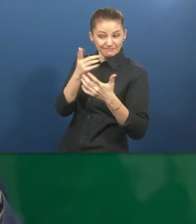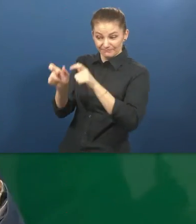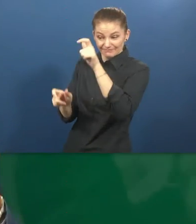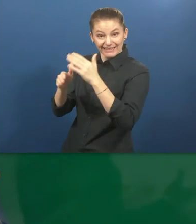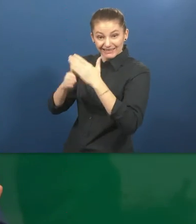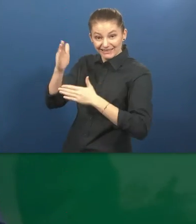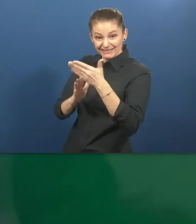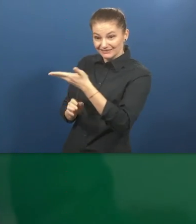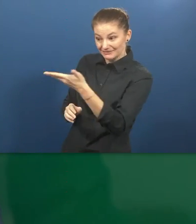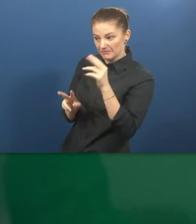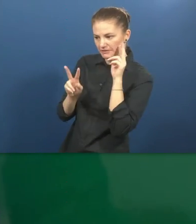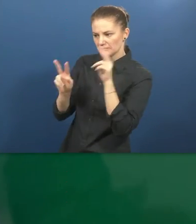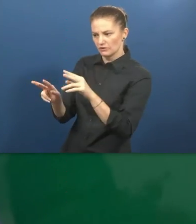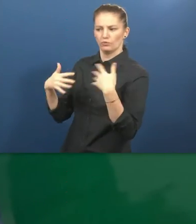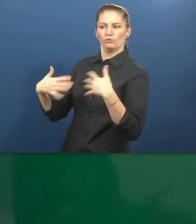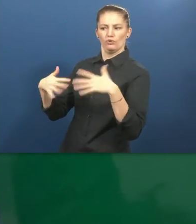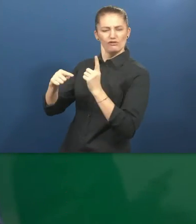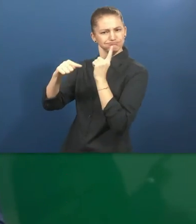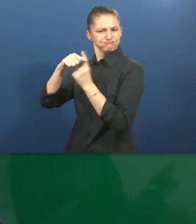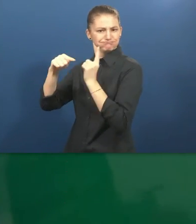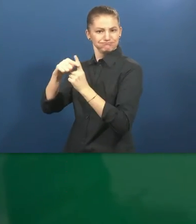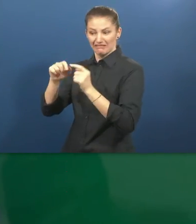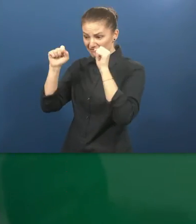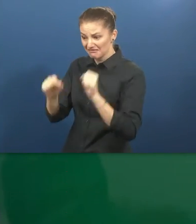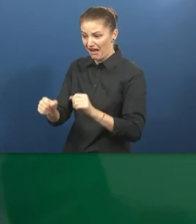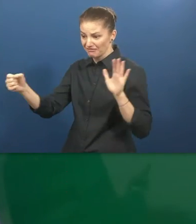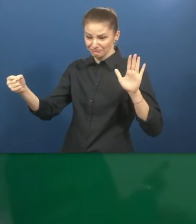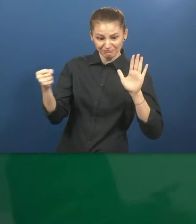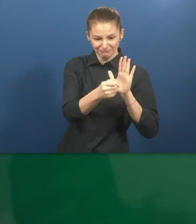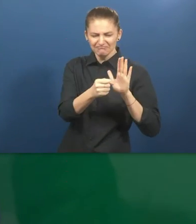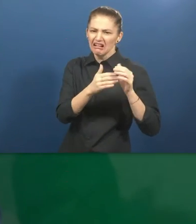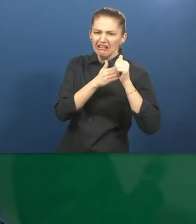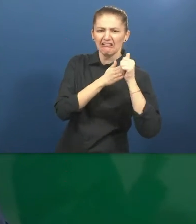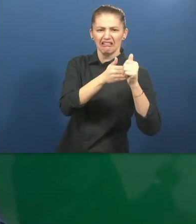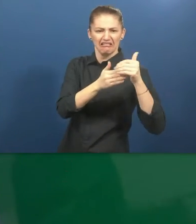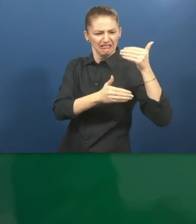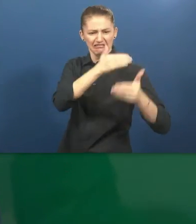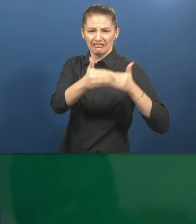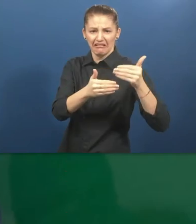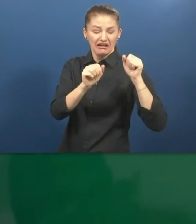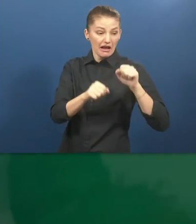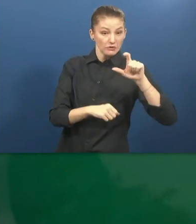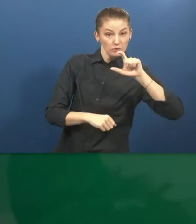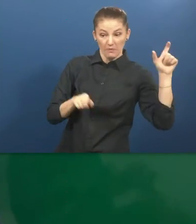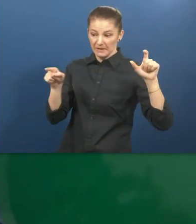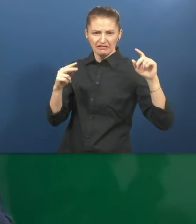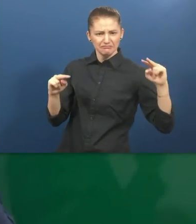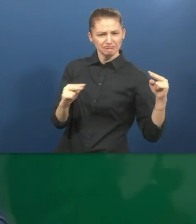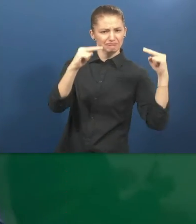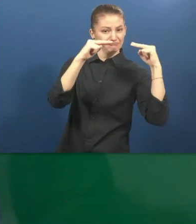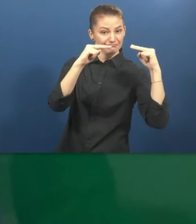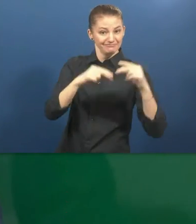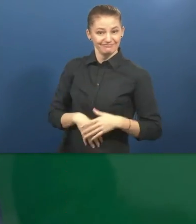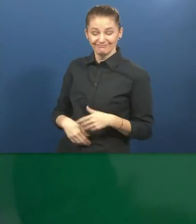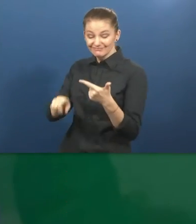There's three main elements. First, people with disabilities are seen as assets, as future leaders and companies meet them at